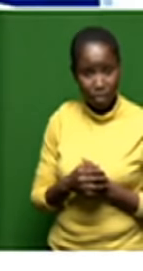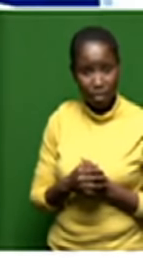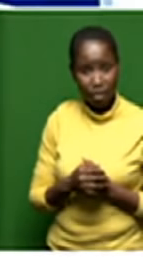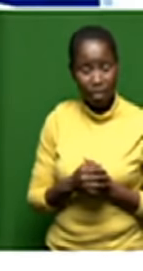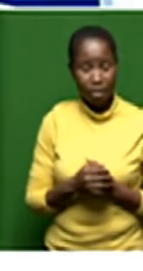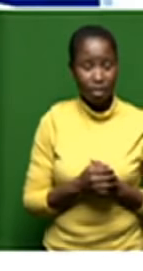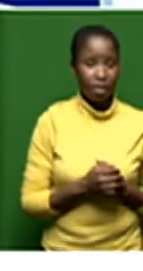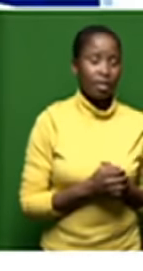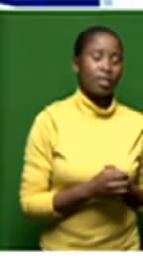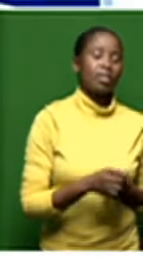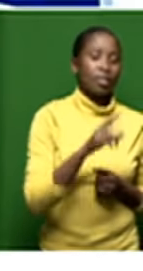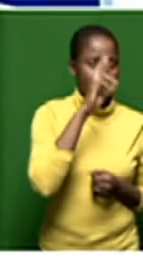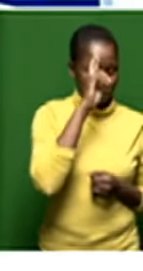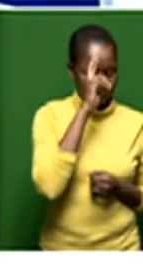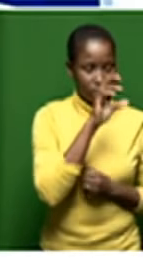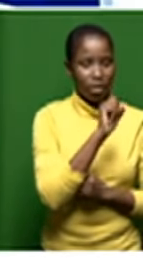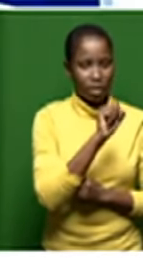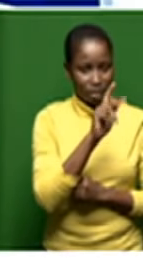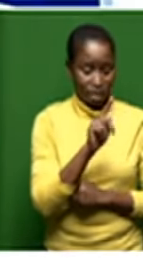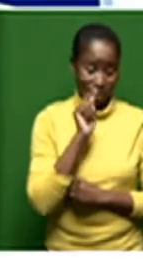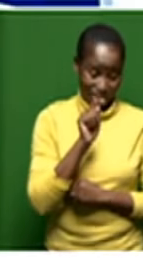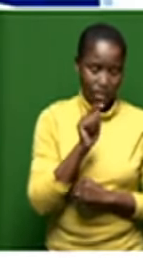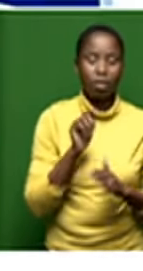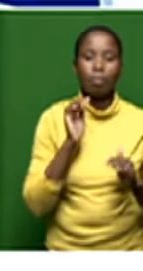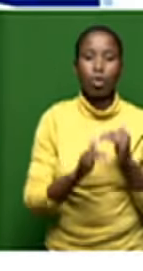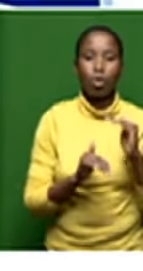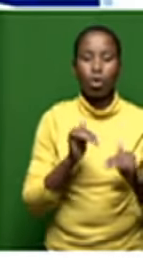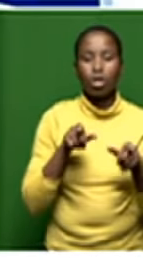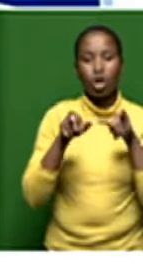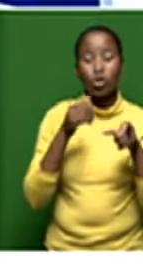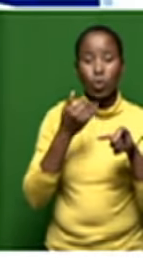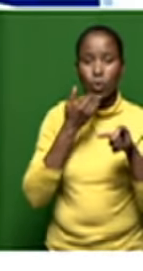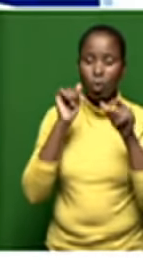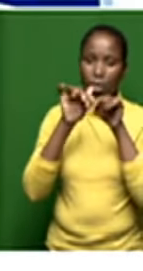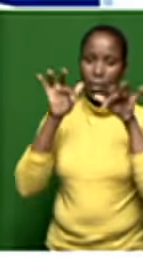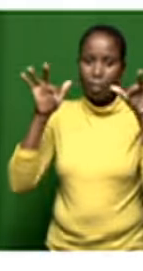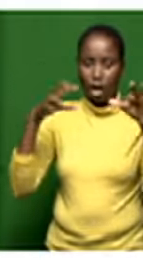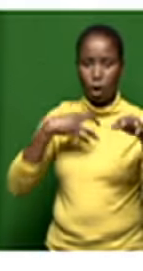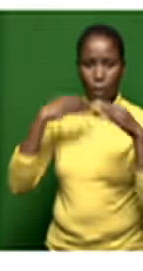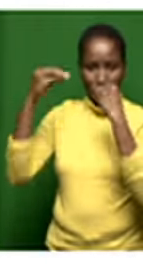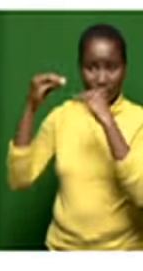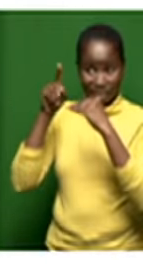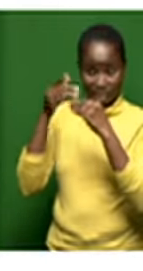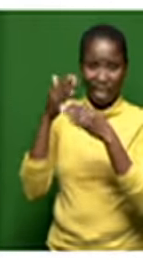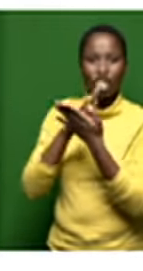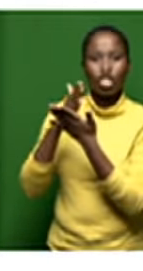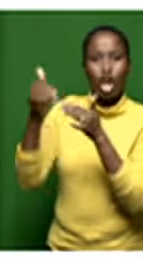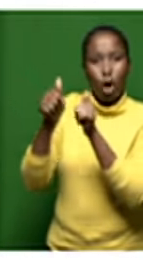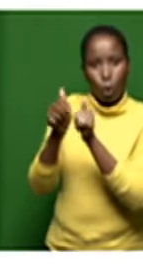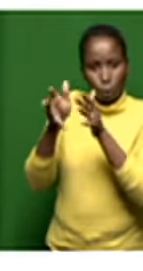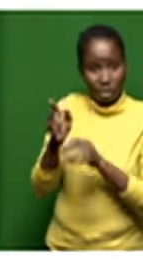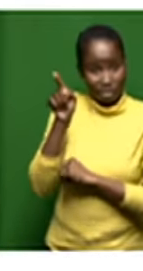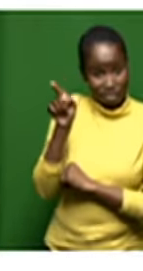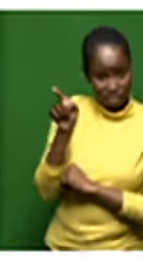yeah i remember sakina this is a process that is managed by the department of public enterprise as a shareholder what we are